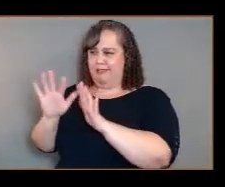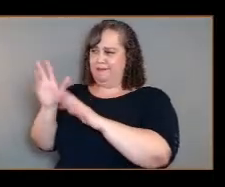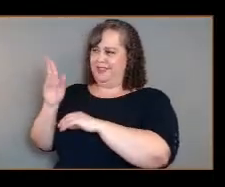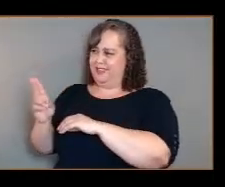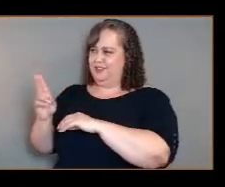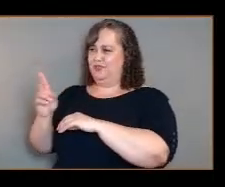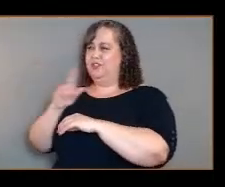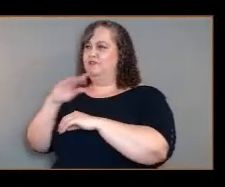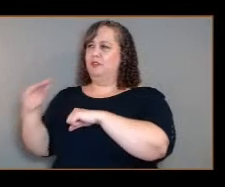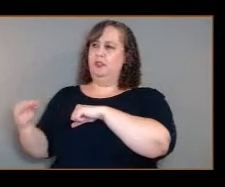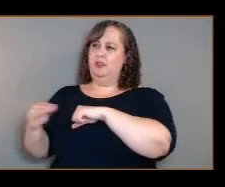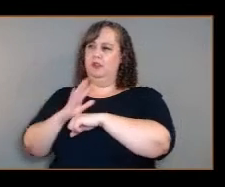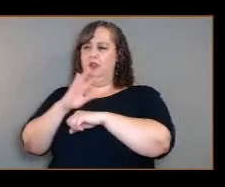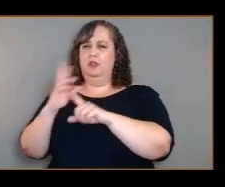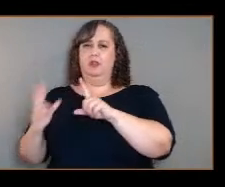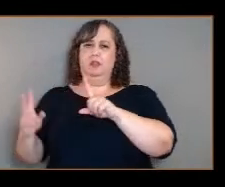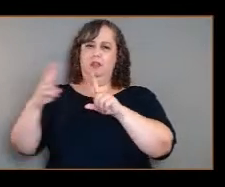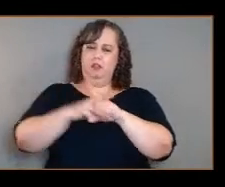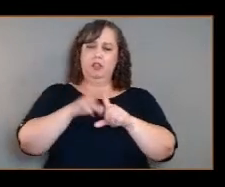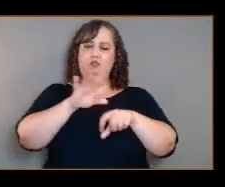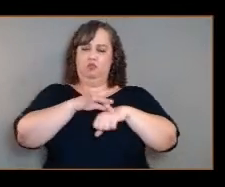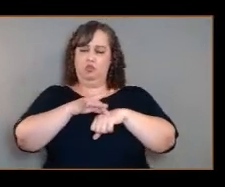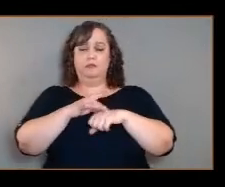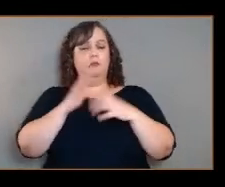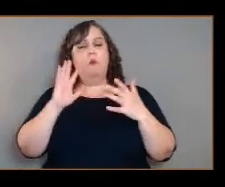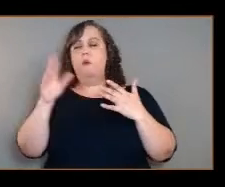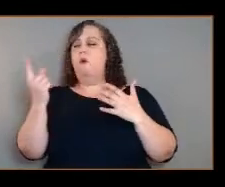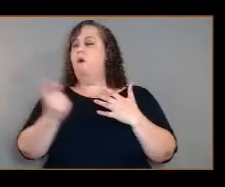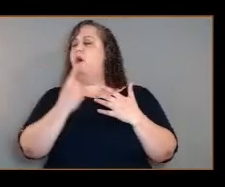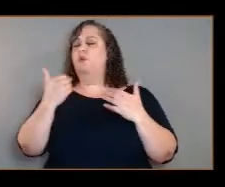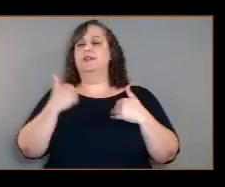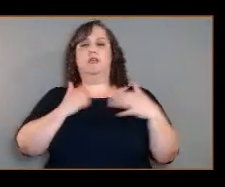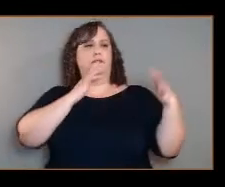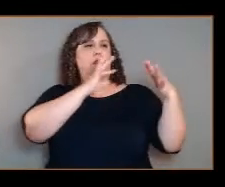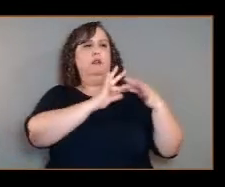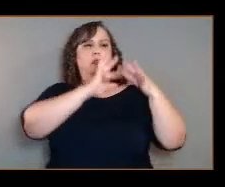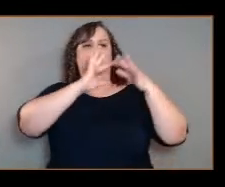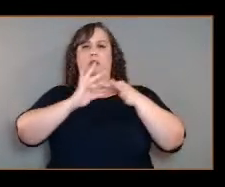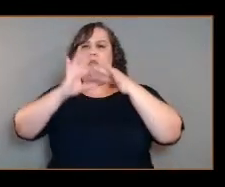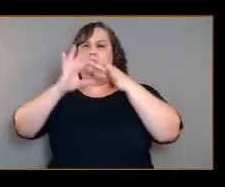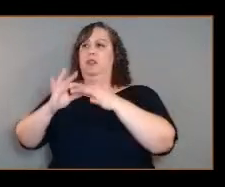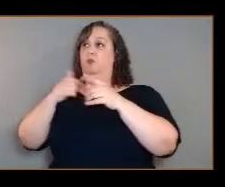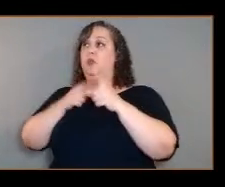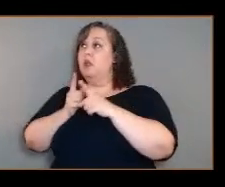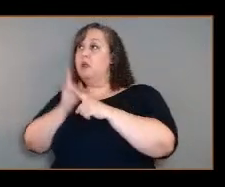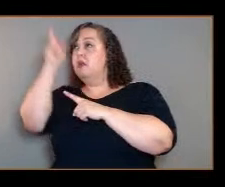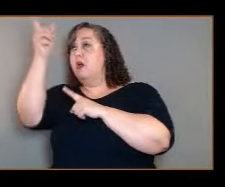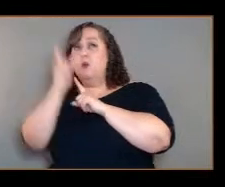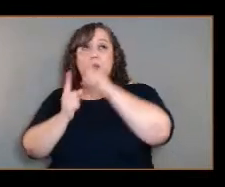on Earth. So there are always these connections as we go somewhere and apply it back home, in my view.